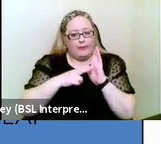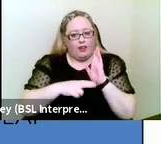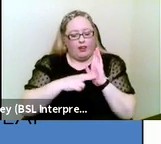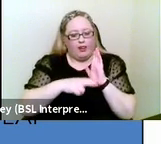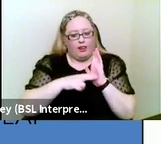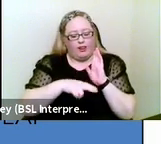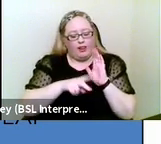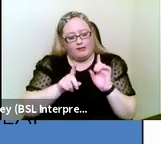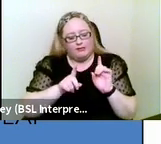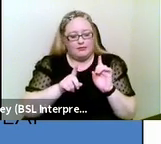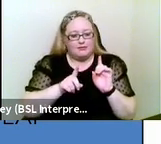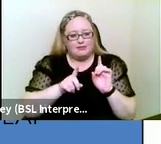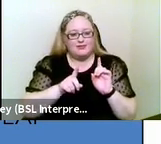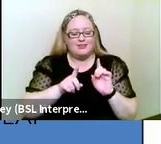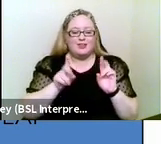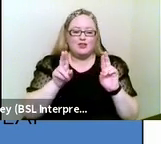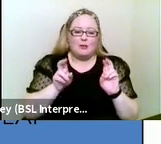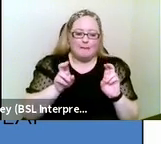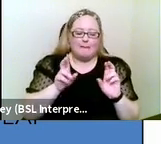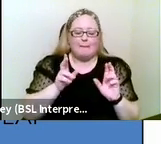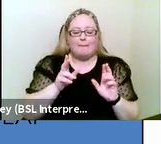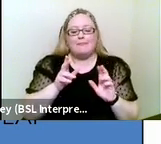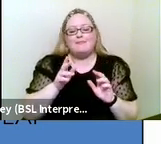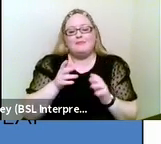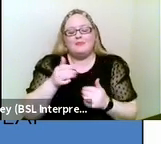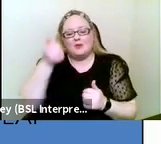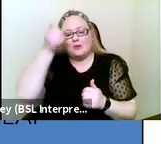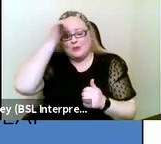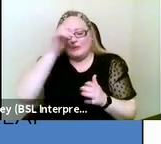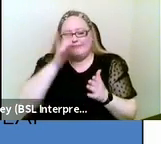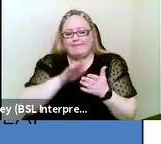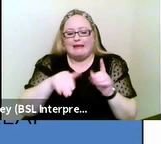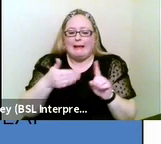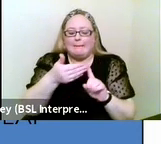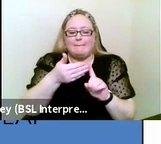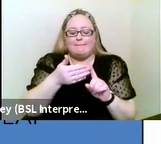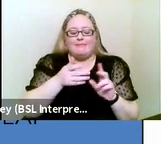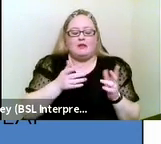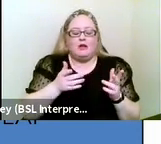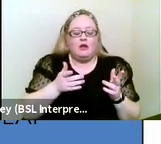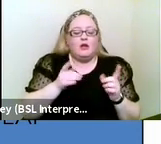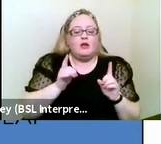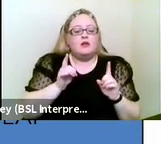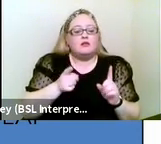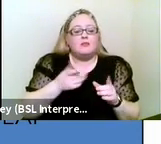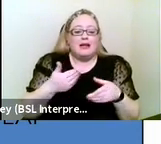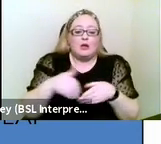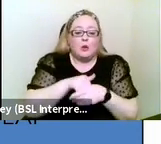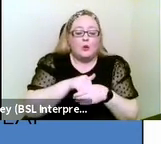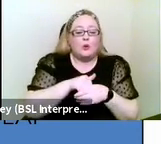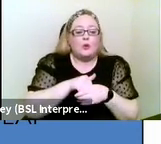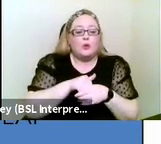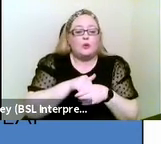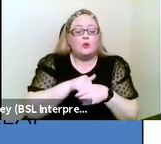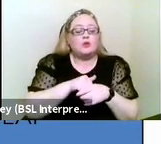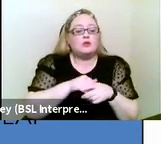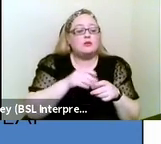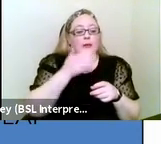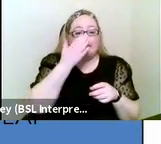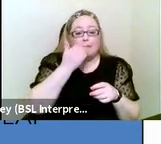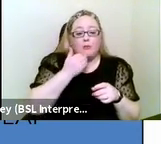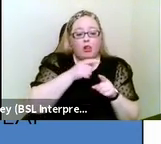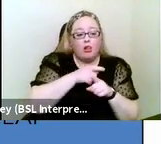cautiously there but you you see the point that's being made that this would include yes at one end people who are